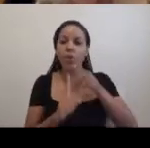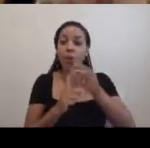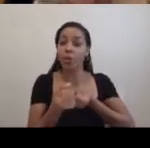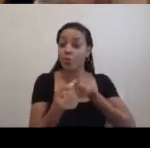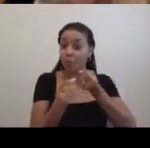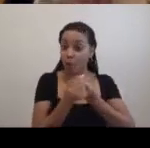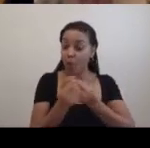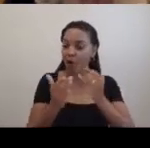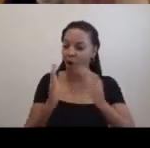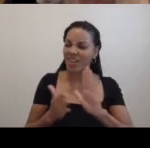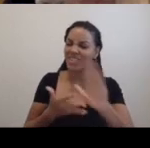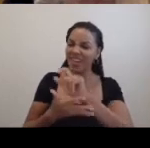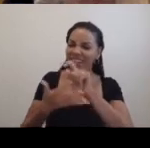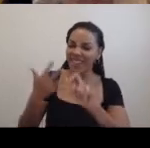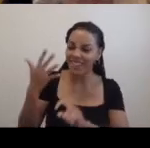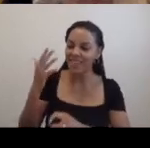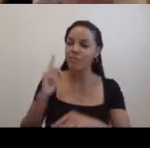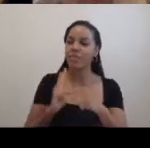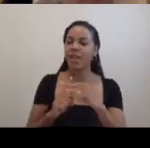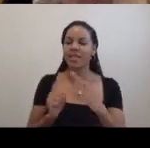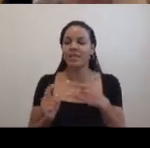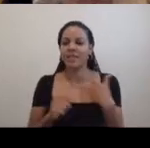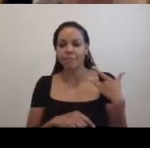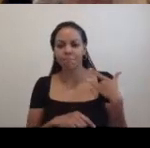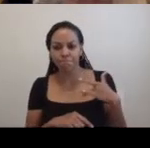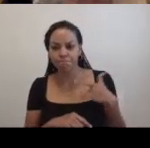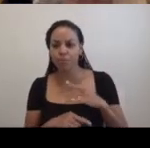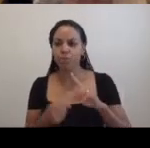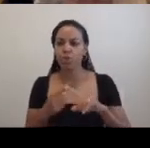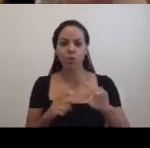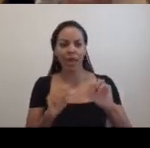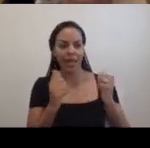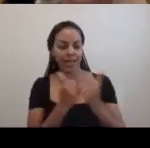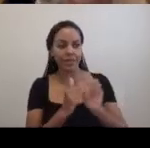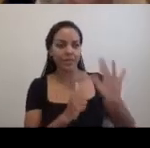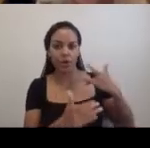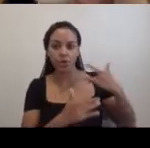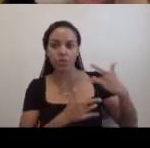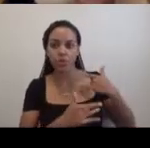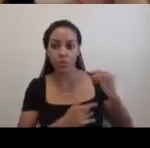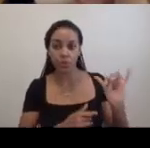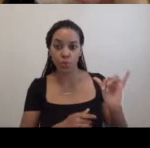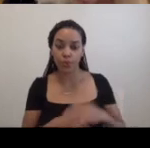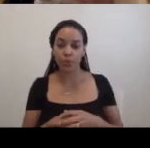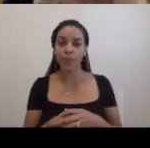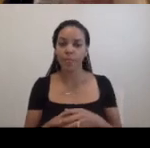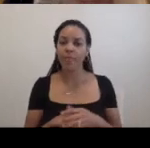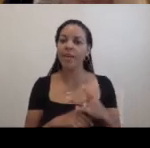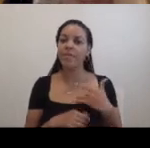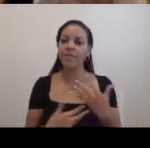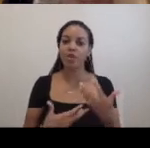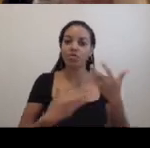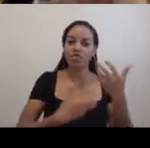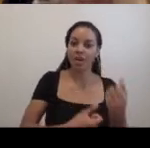artist's needs and be sensitive to the agency's concerns. A kind of trust building